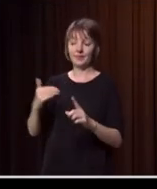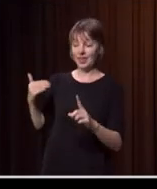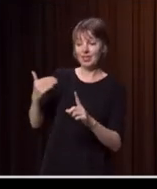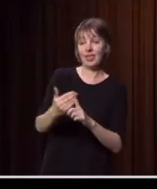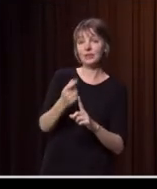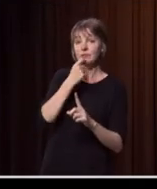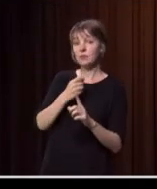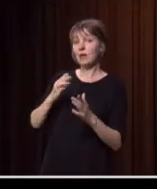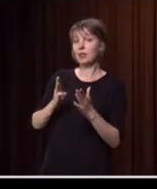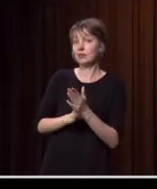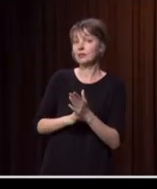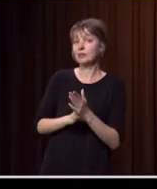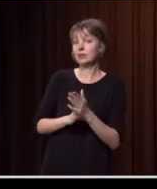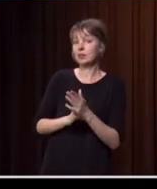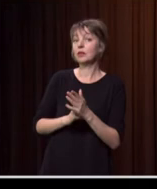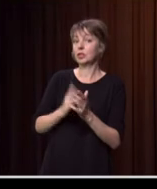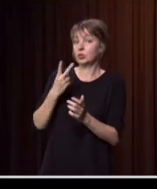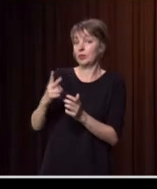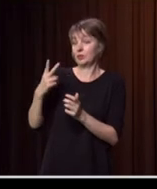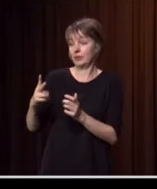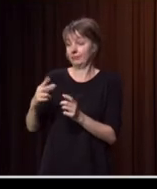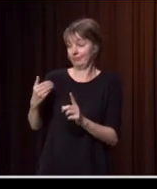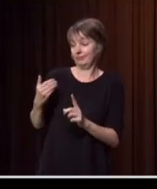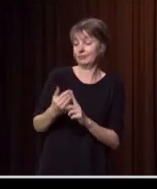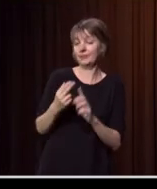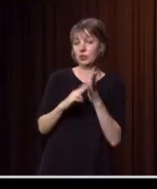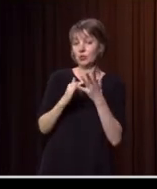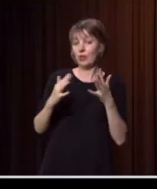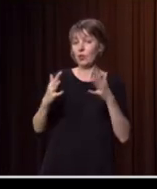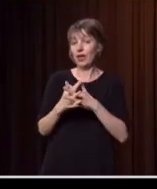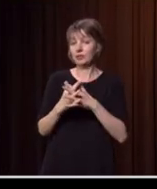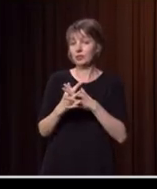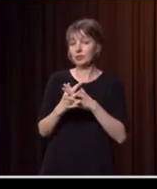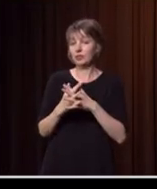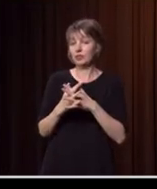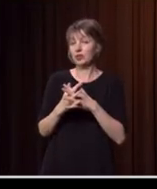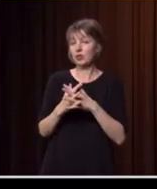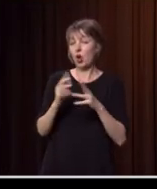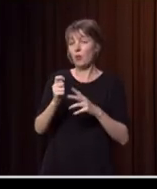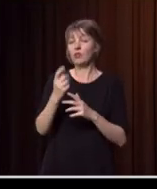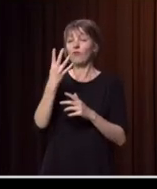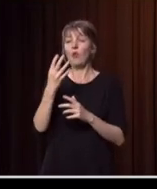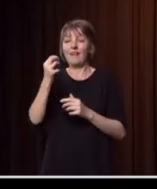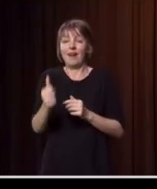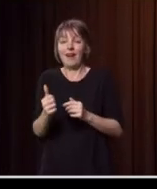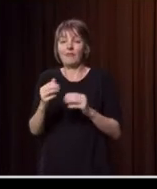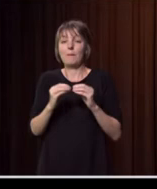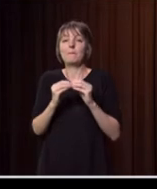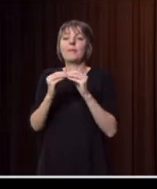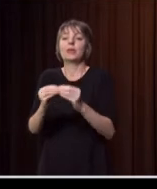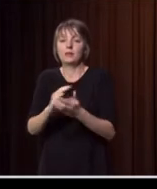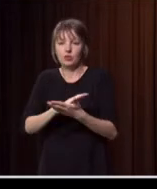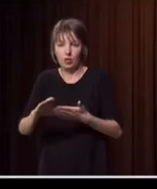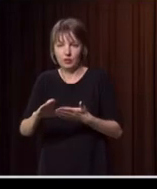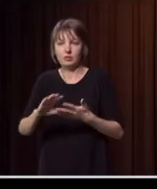in 2020, New South Wales alone, four and a half billion, just under four and a half billion dollars worth of bushfire recovery